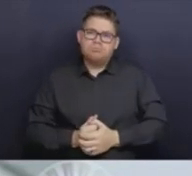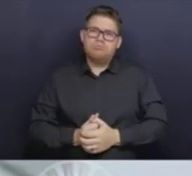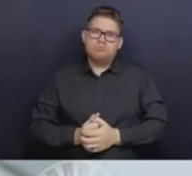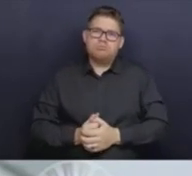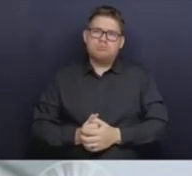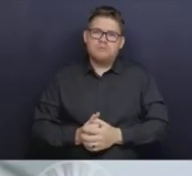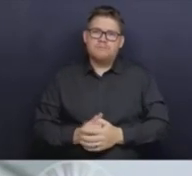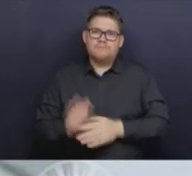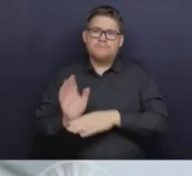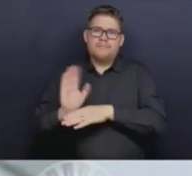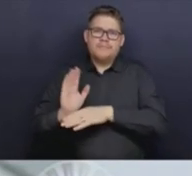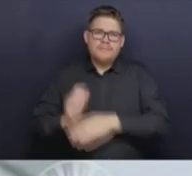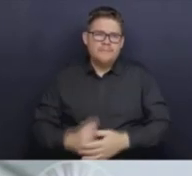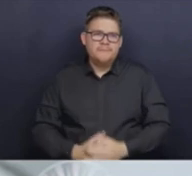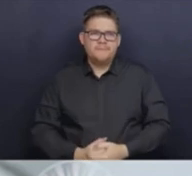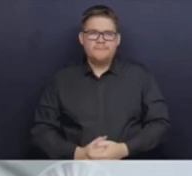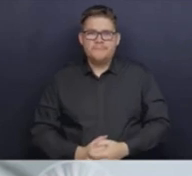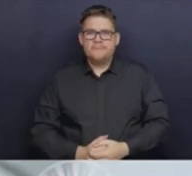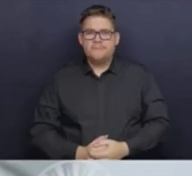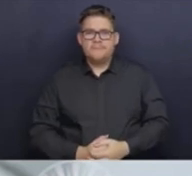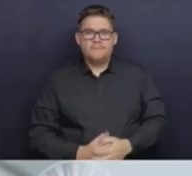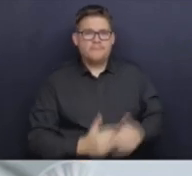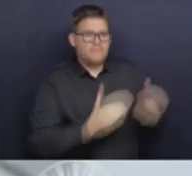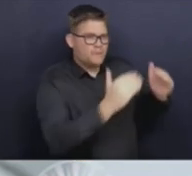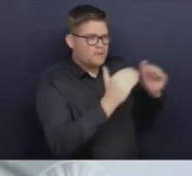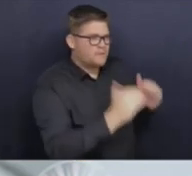question is Bristie Basu, Capital Daily.